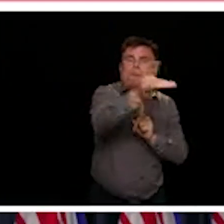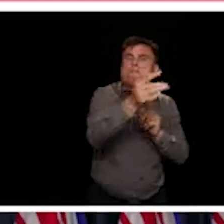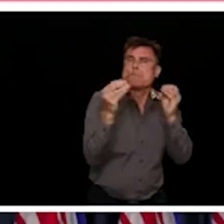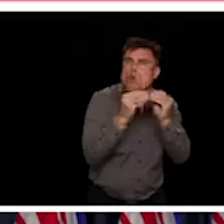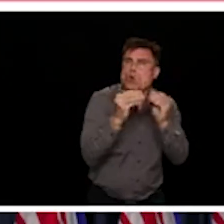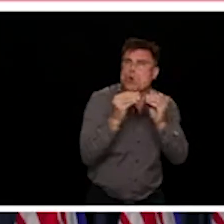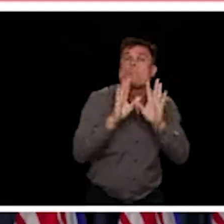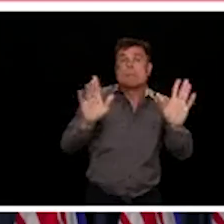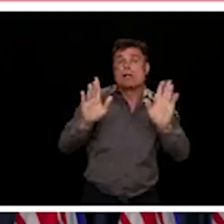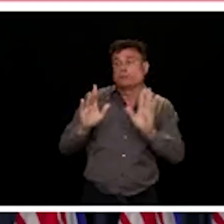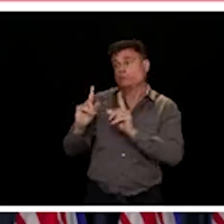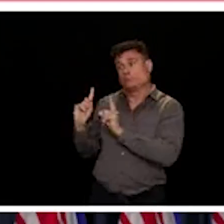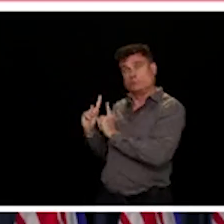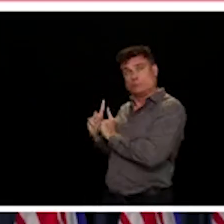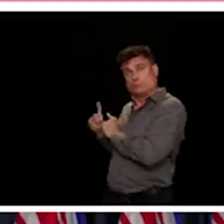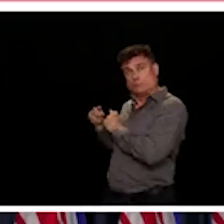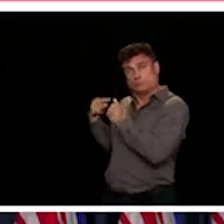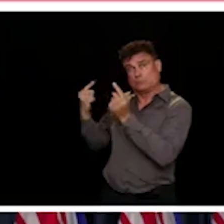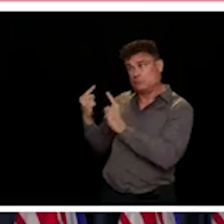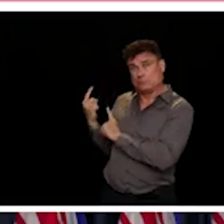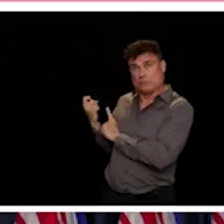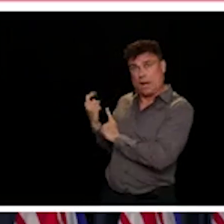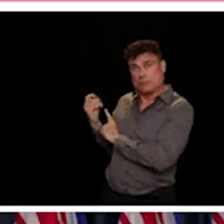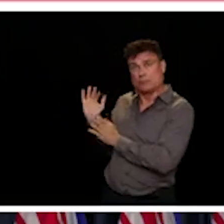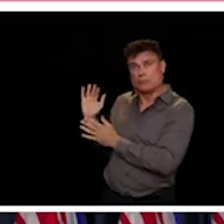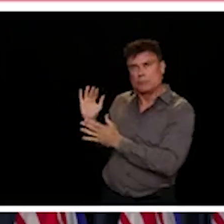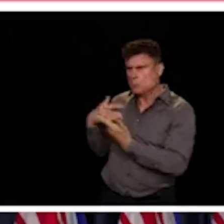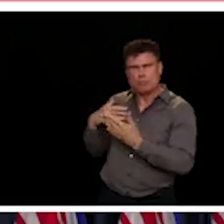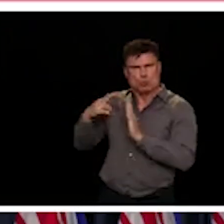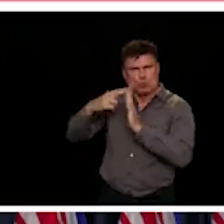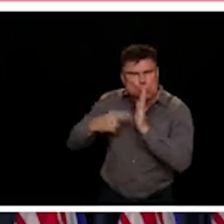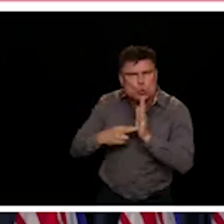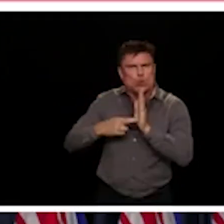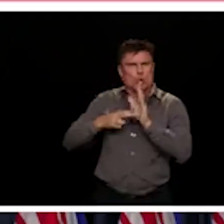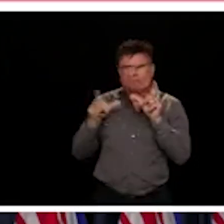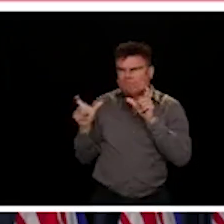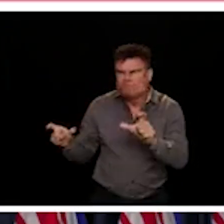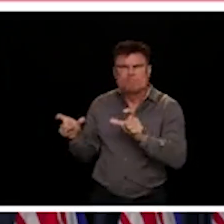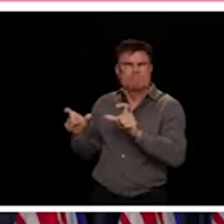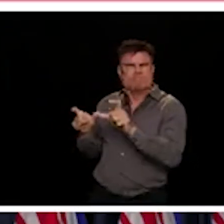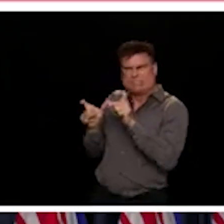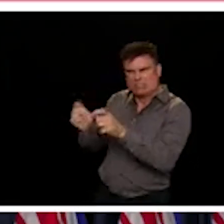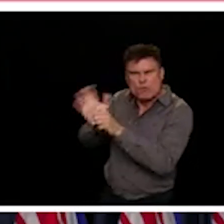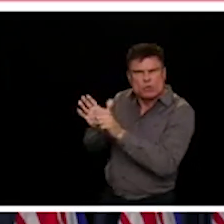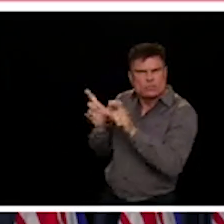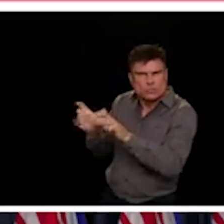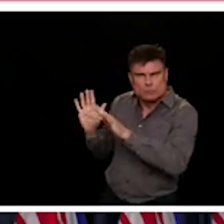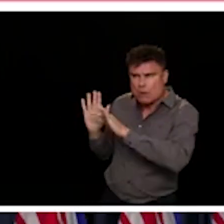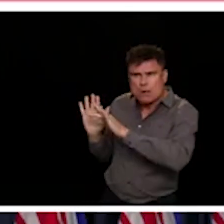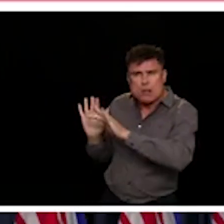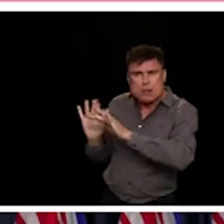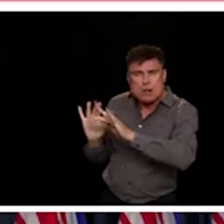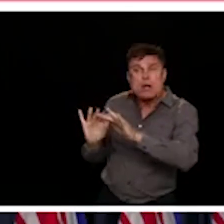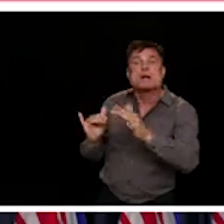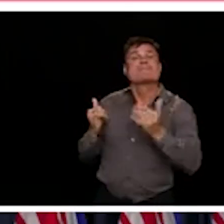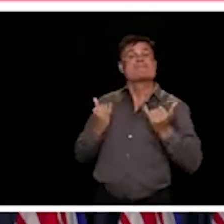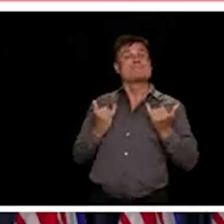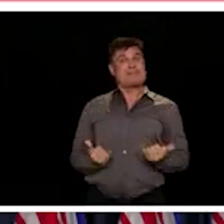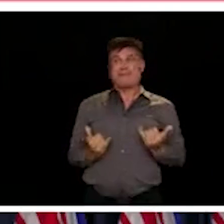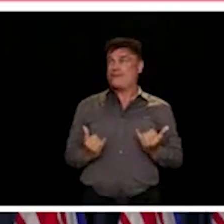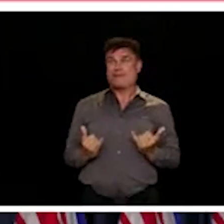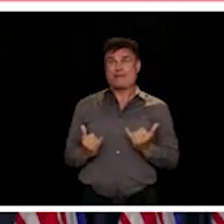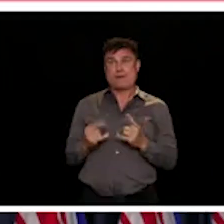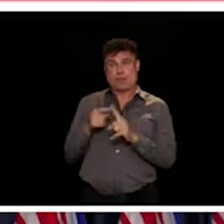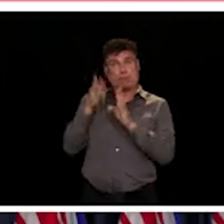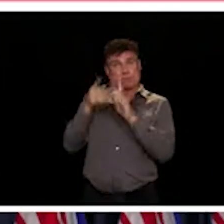Columbia by taking the measures that we've done together, we've flattened that and we've brought that down below one. So that means